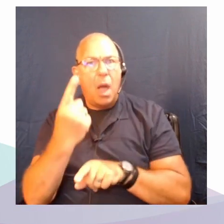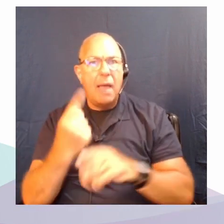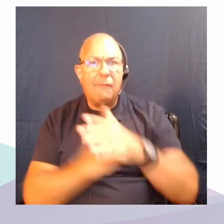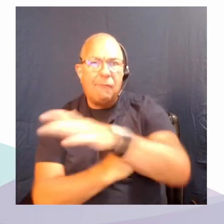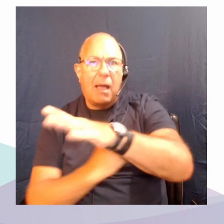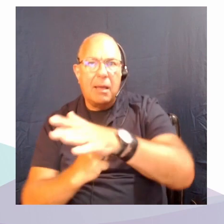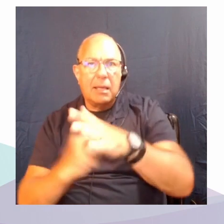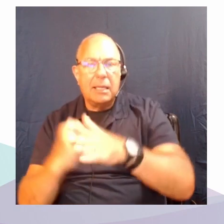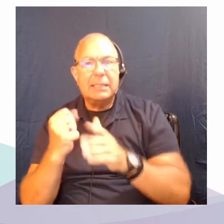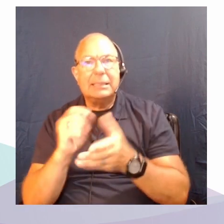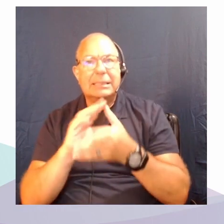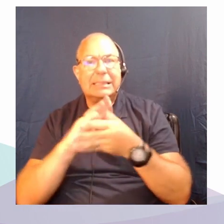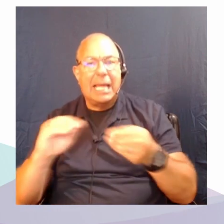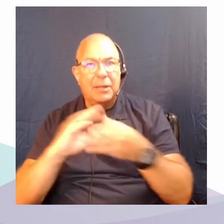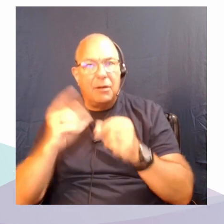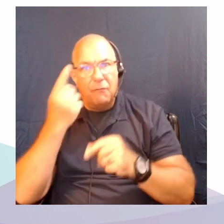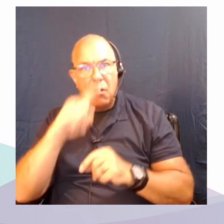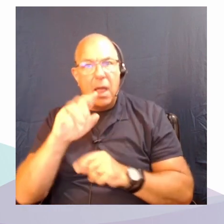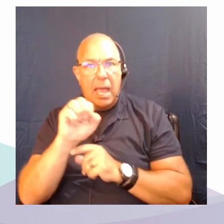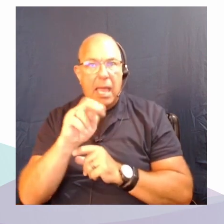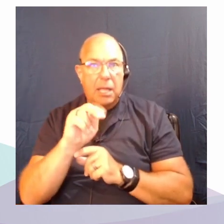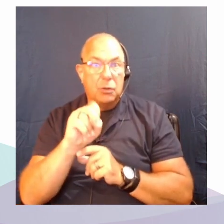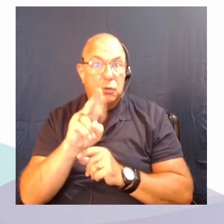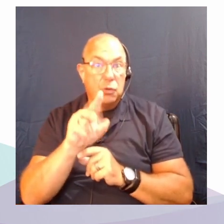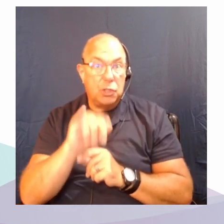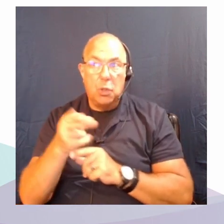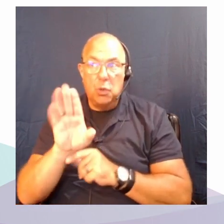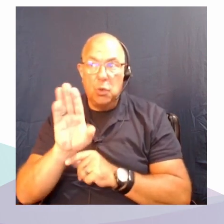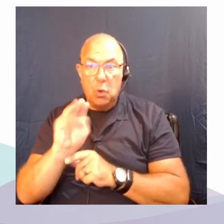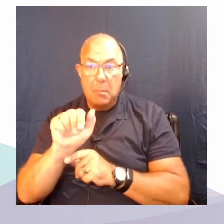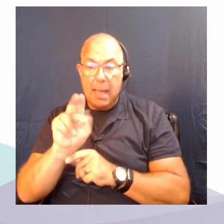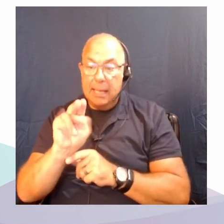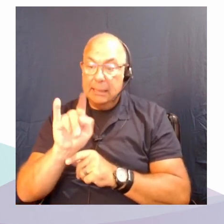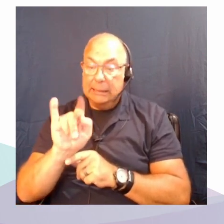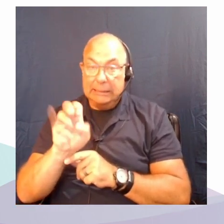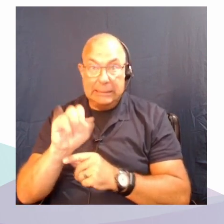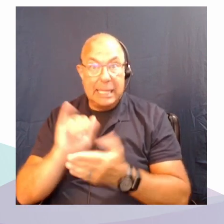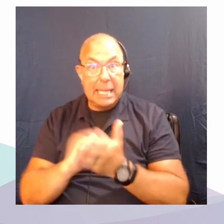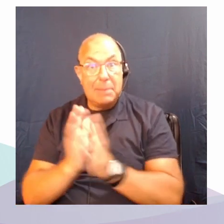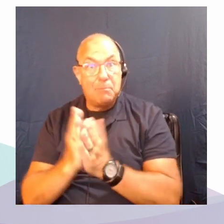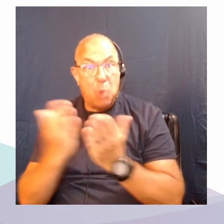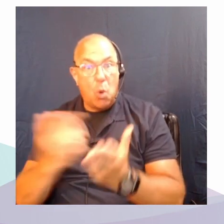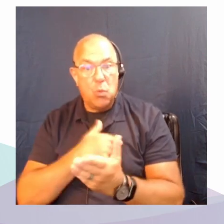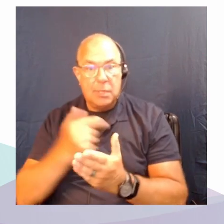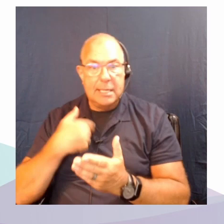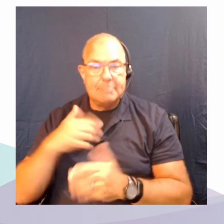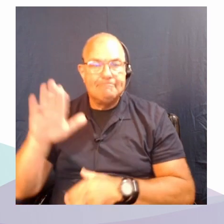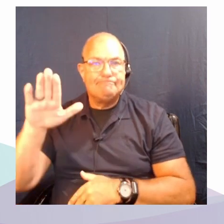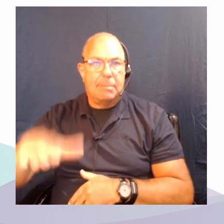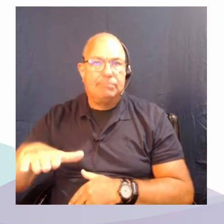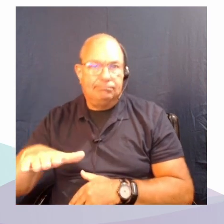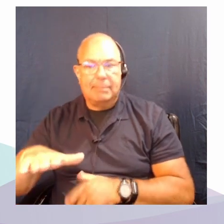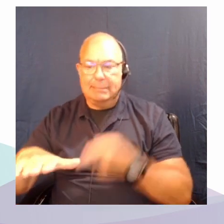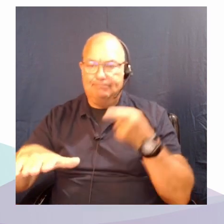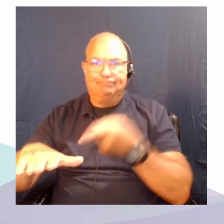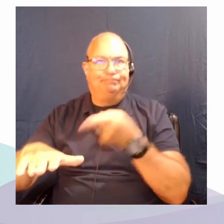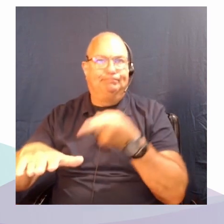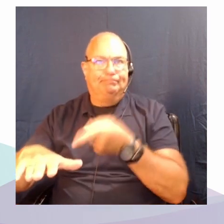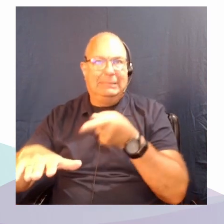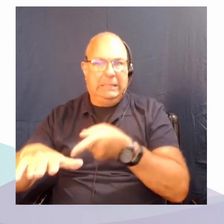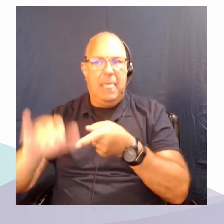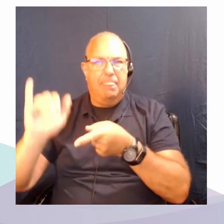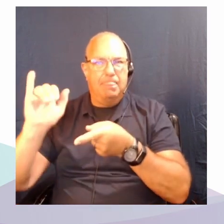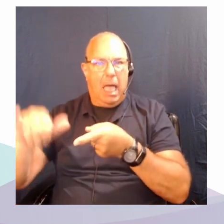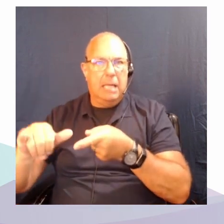Humanities. Because it's this book where we lay it on the table. Here's what's at stake in addressing